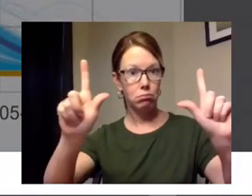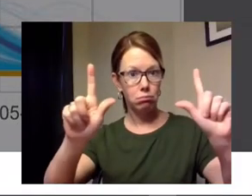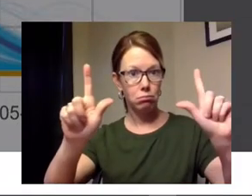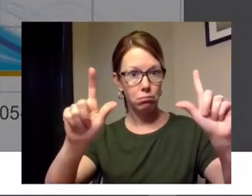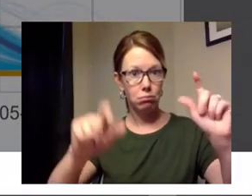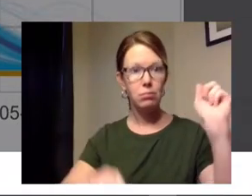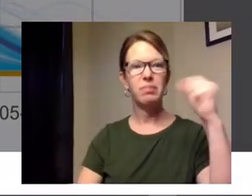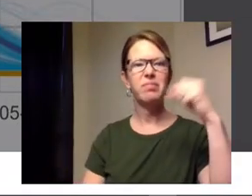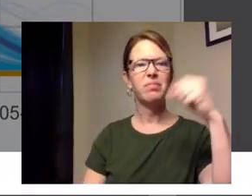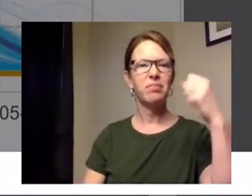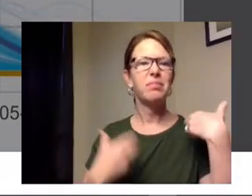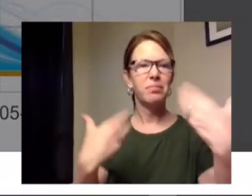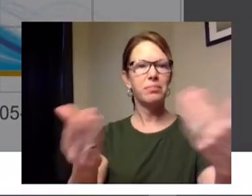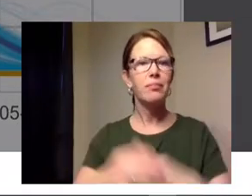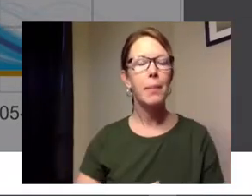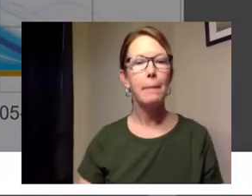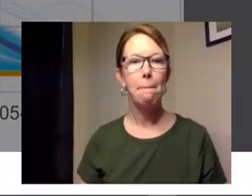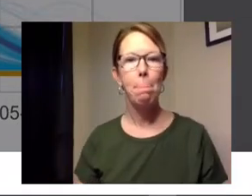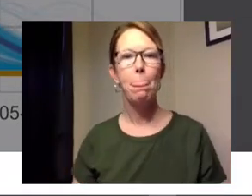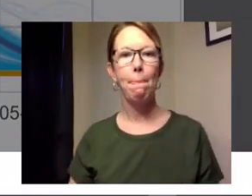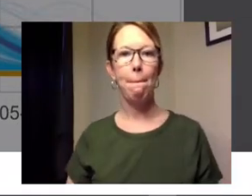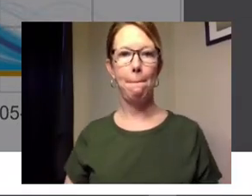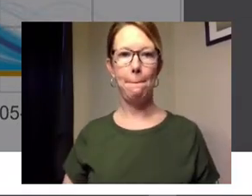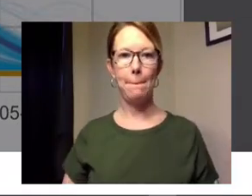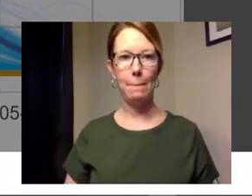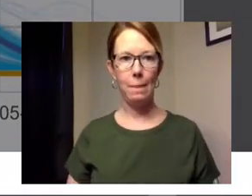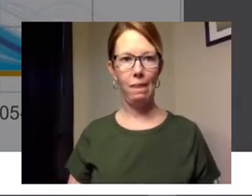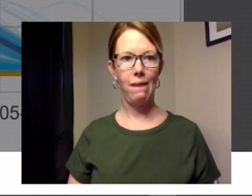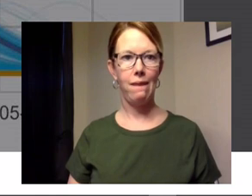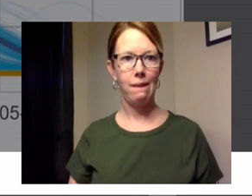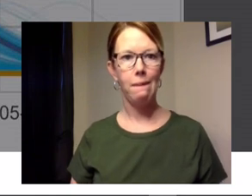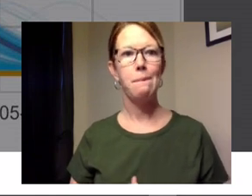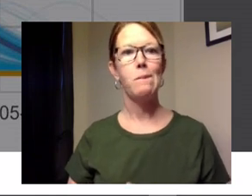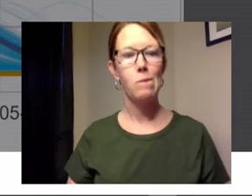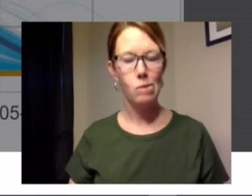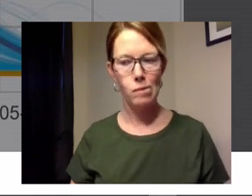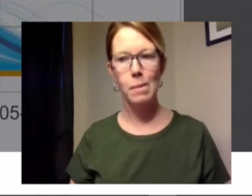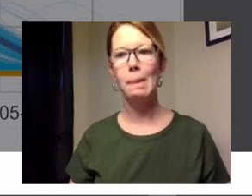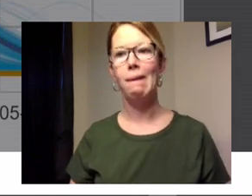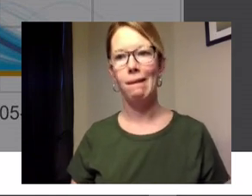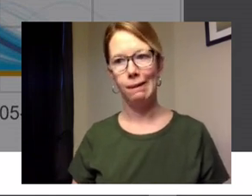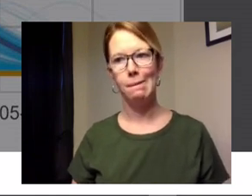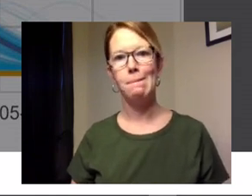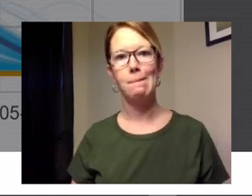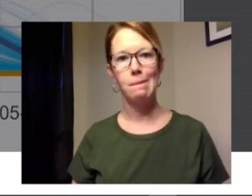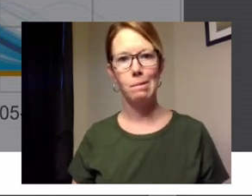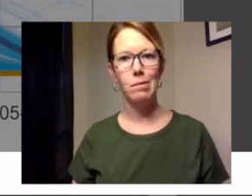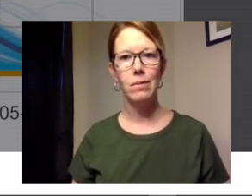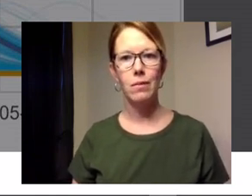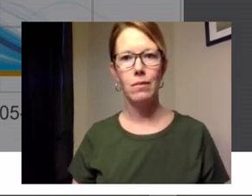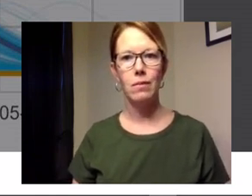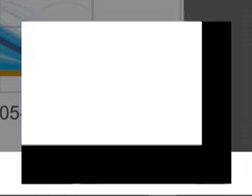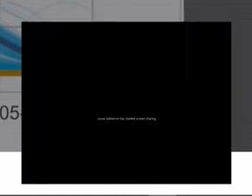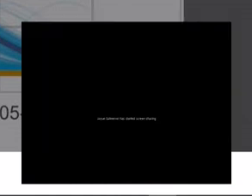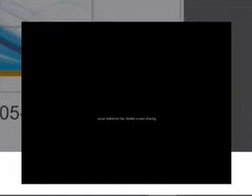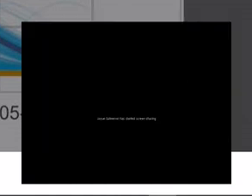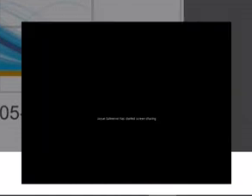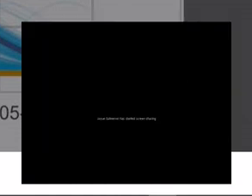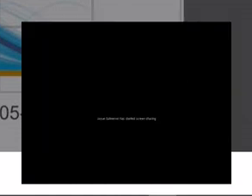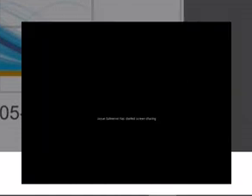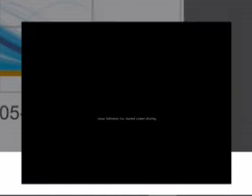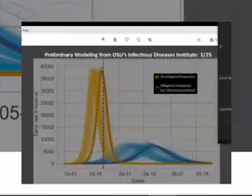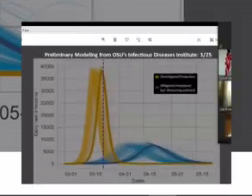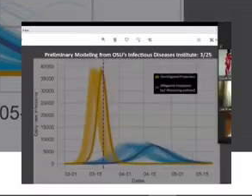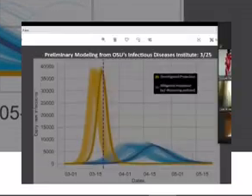yes it is up now and i'm gonna share it here on my screen so that you also have it available great thanks so much